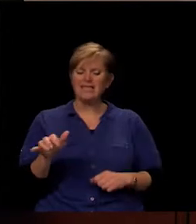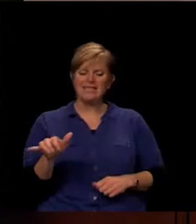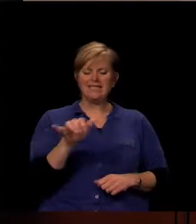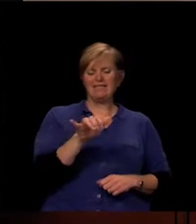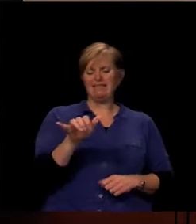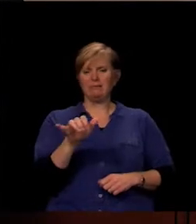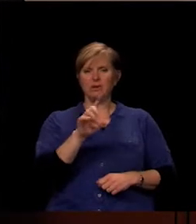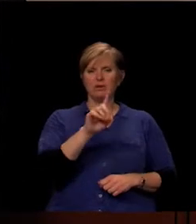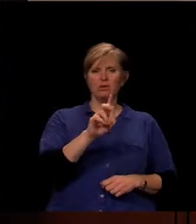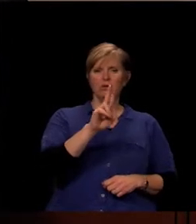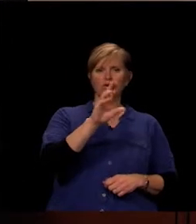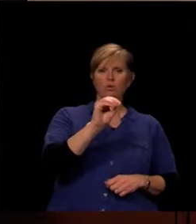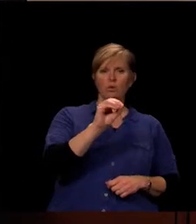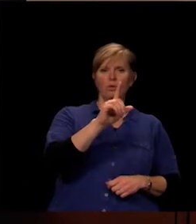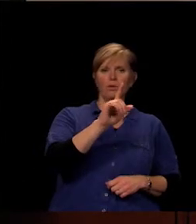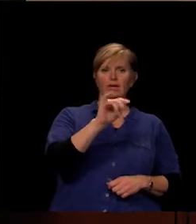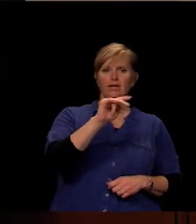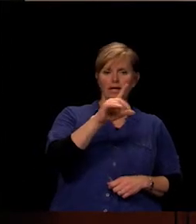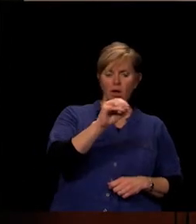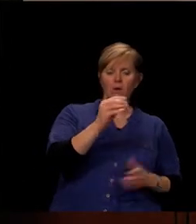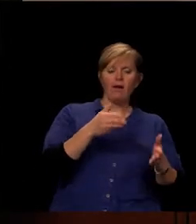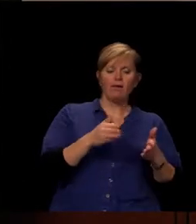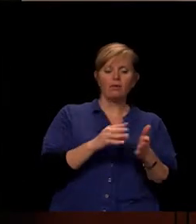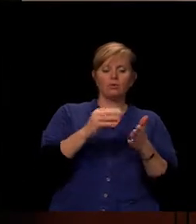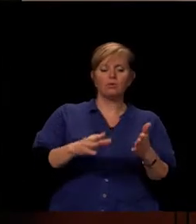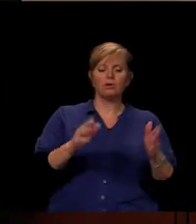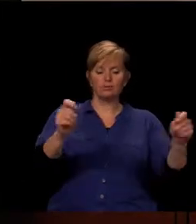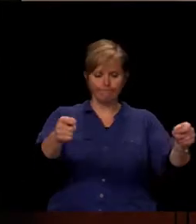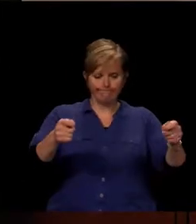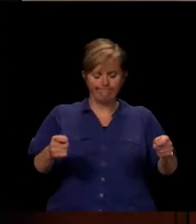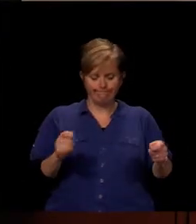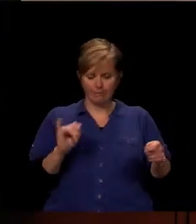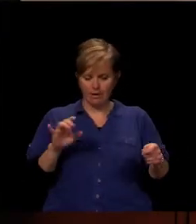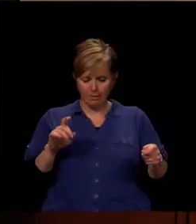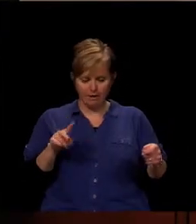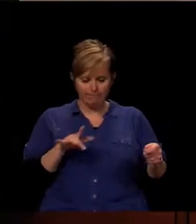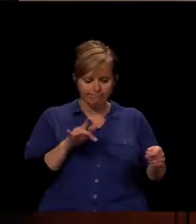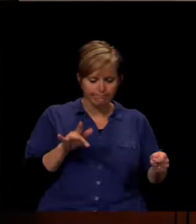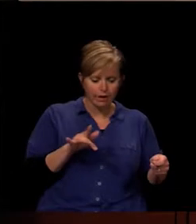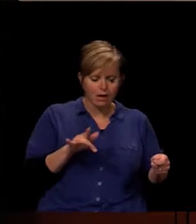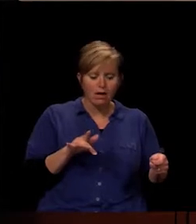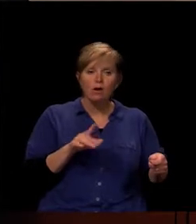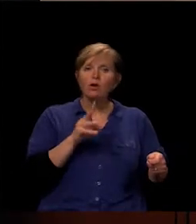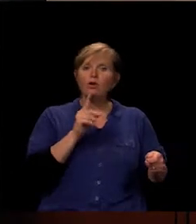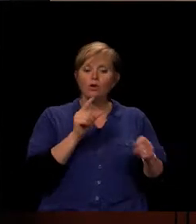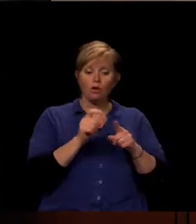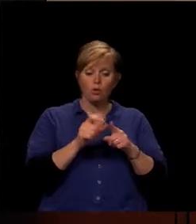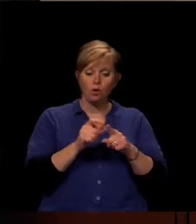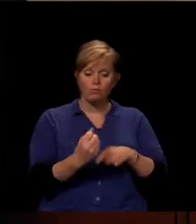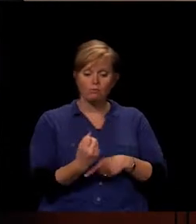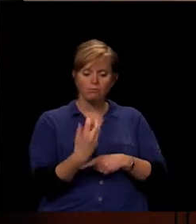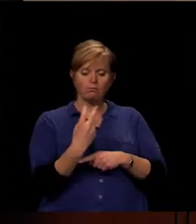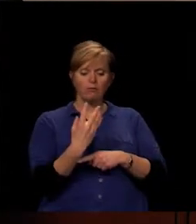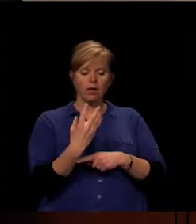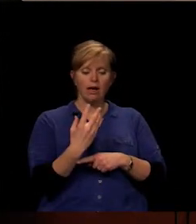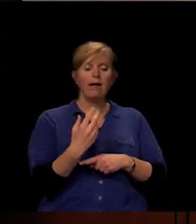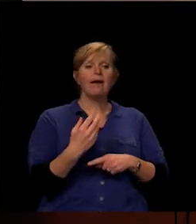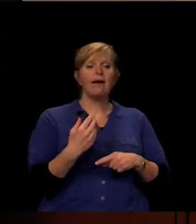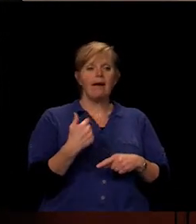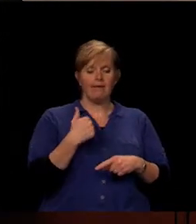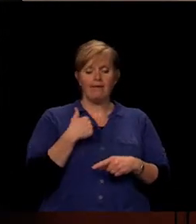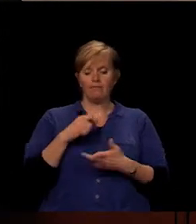Duolingo allows the students to take the iPad, and the word is spoken to them, and then they have to write it correctly in French.